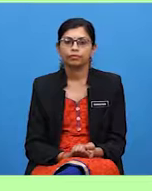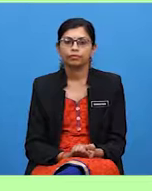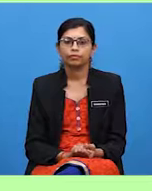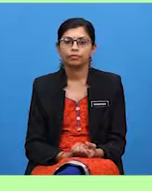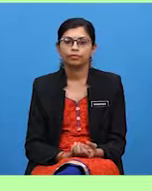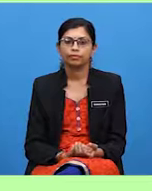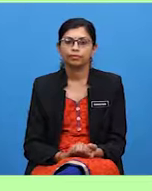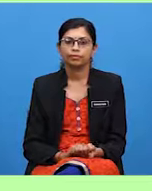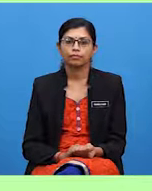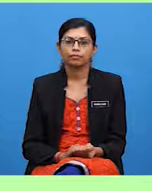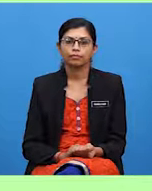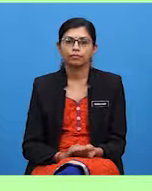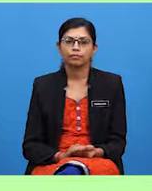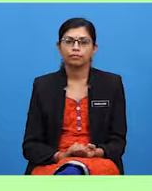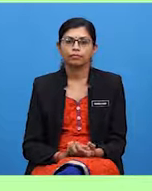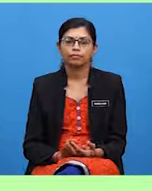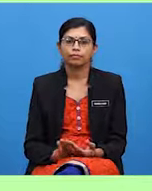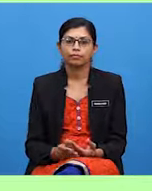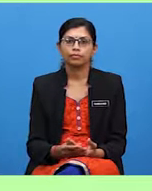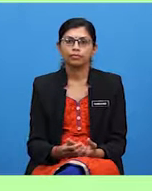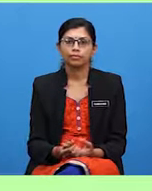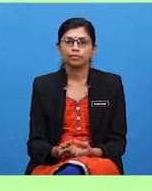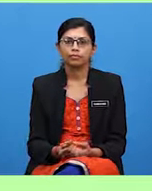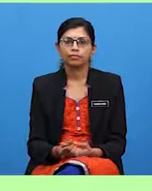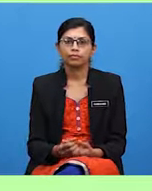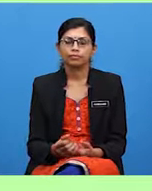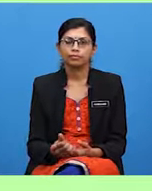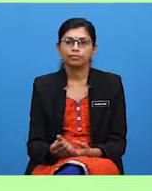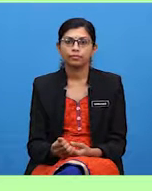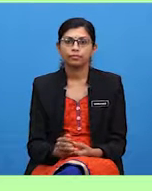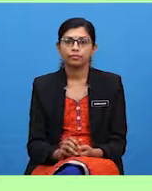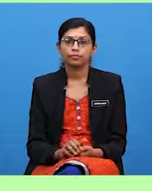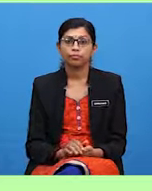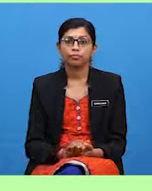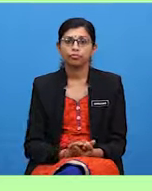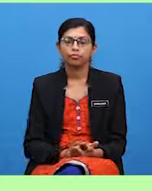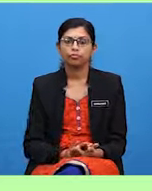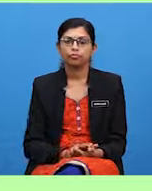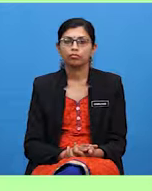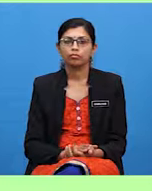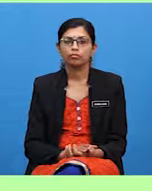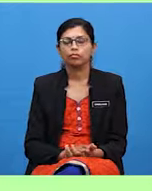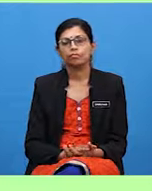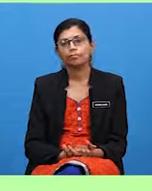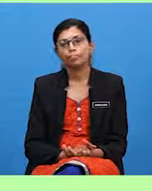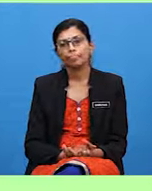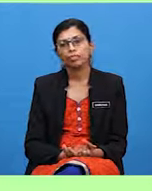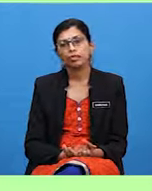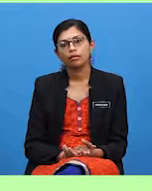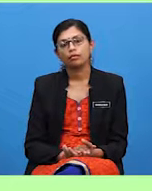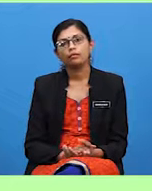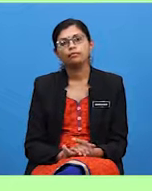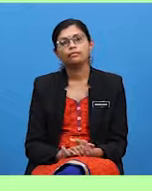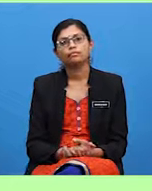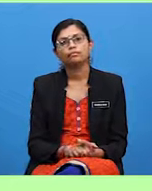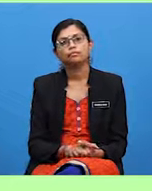Yes, and they are very friendly animals too. When people go whale watching, the